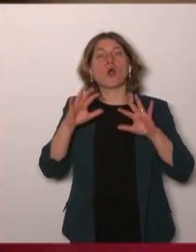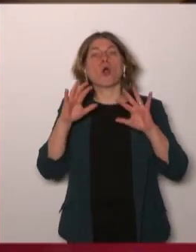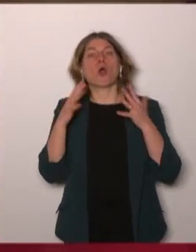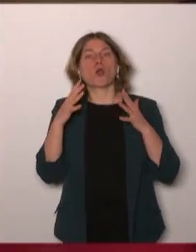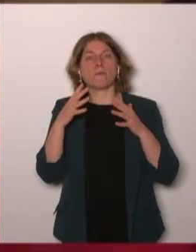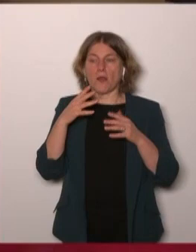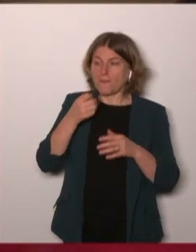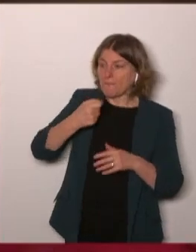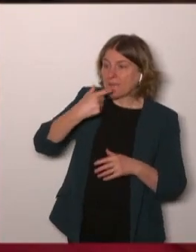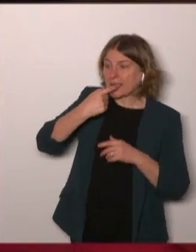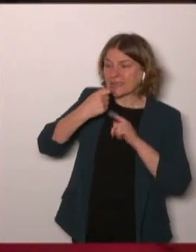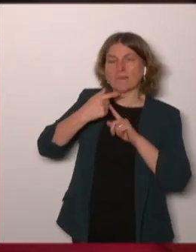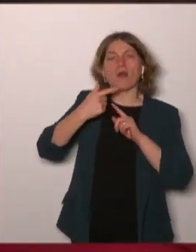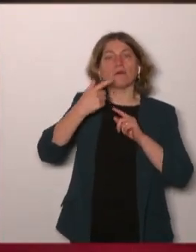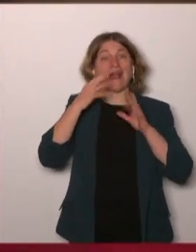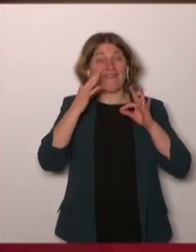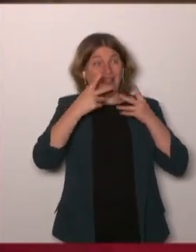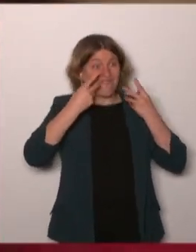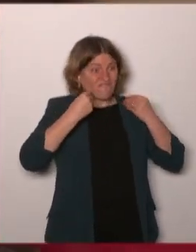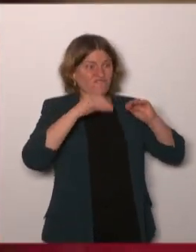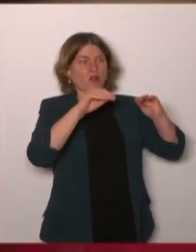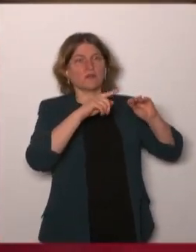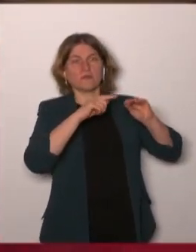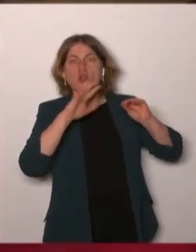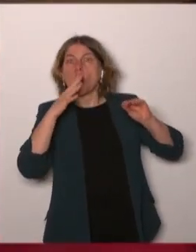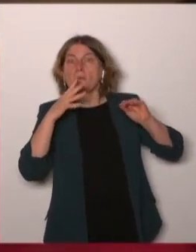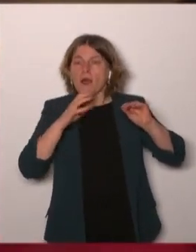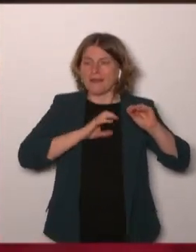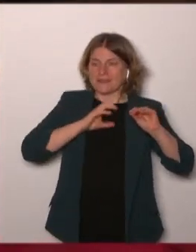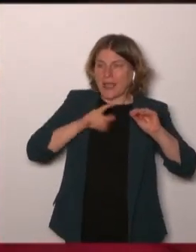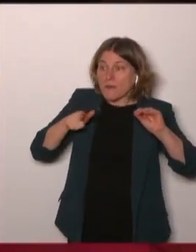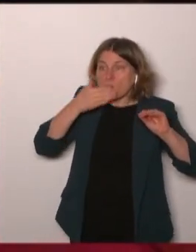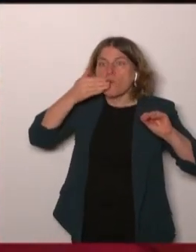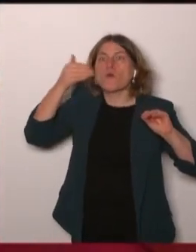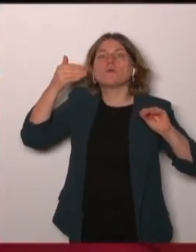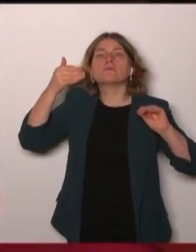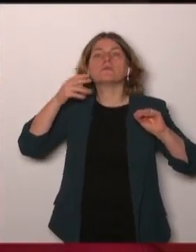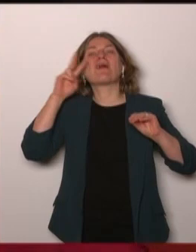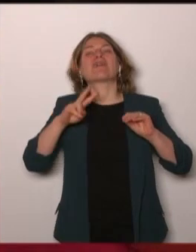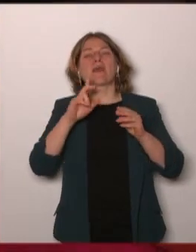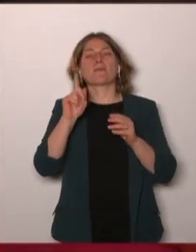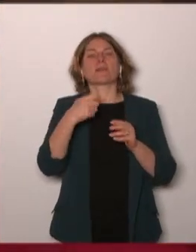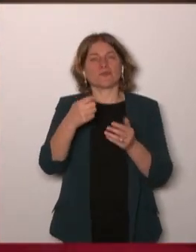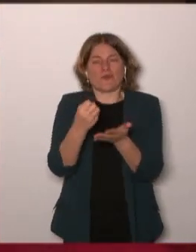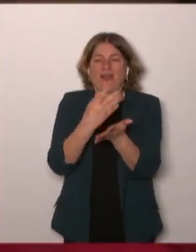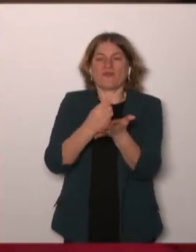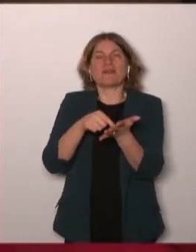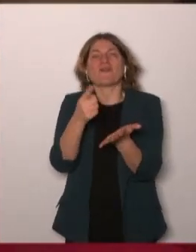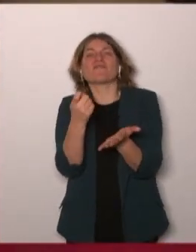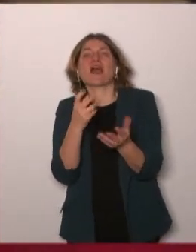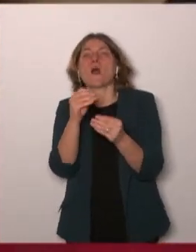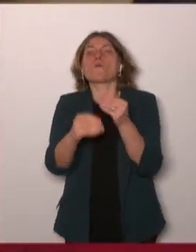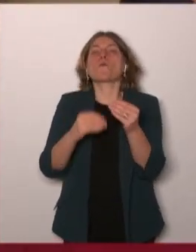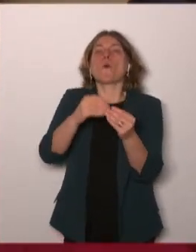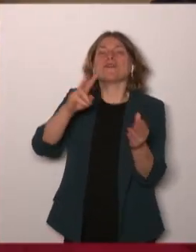and here we are tempted to use the real world data yes this is an evolving field my